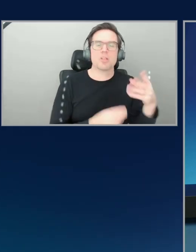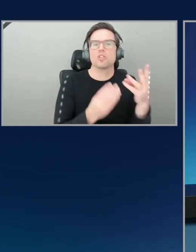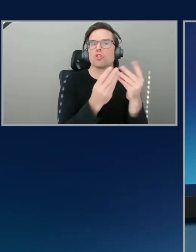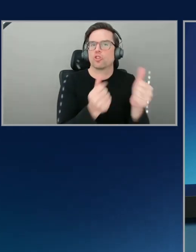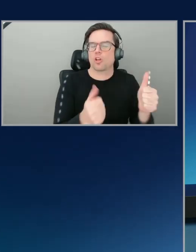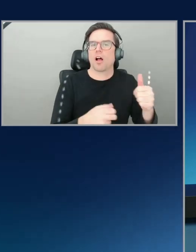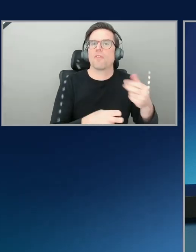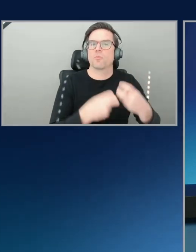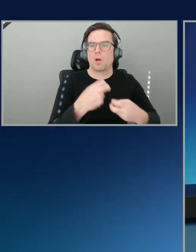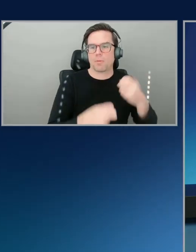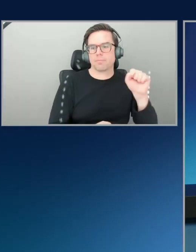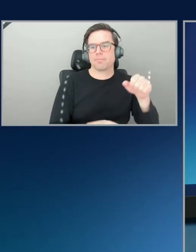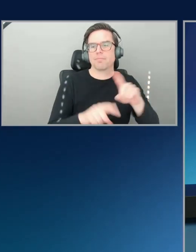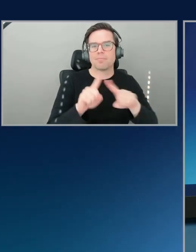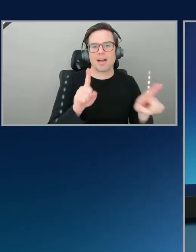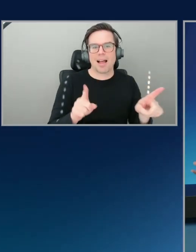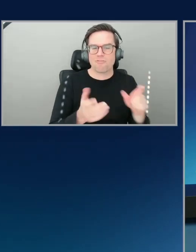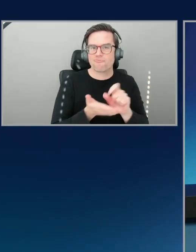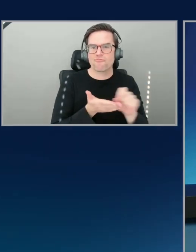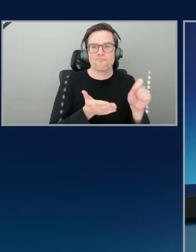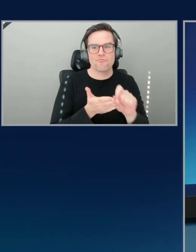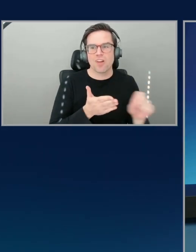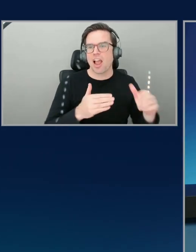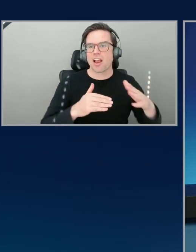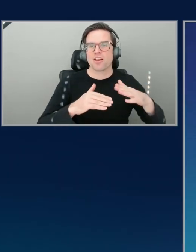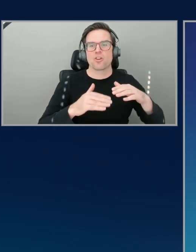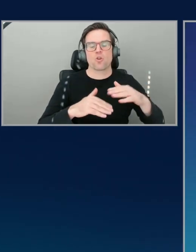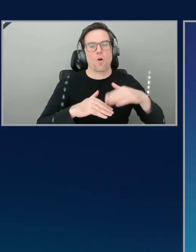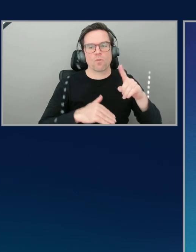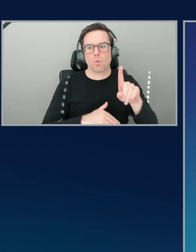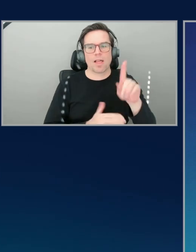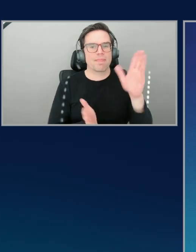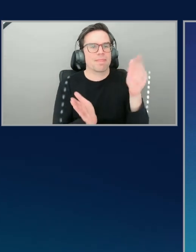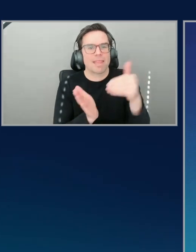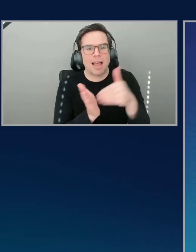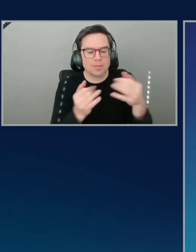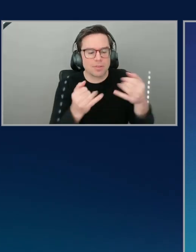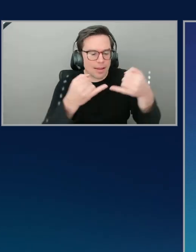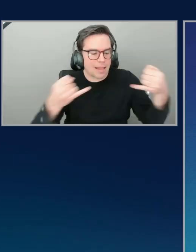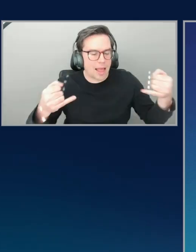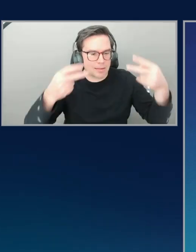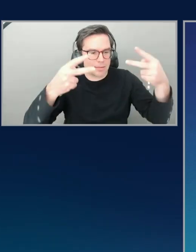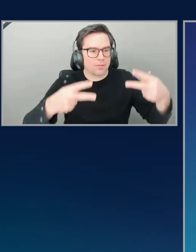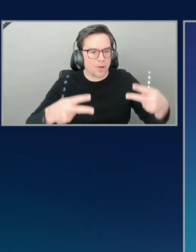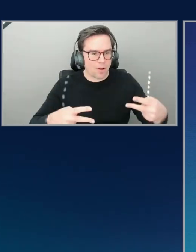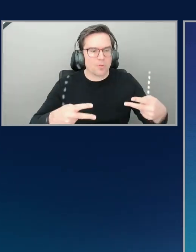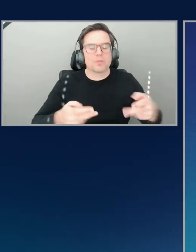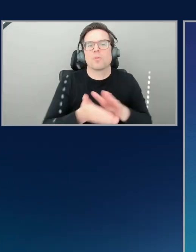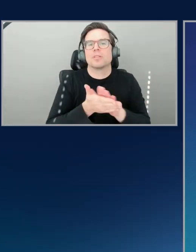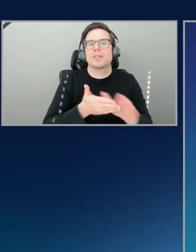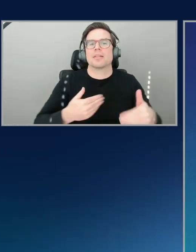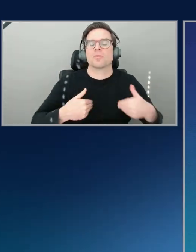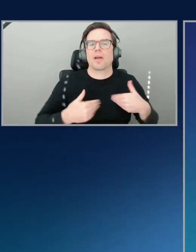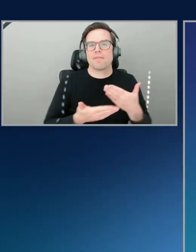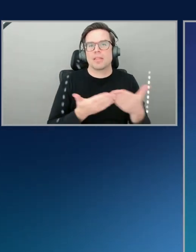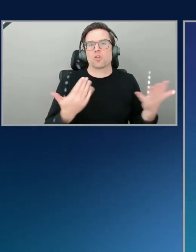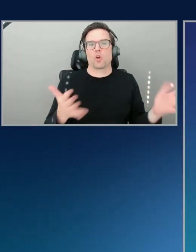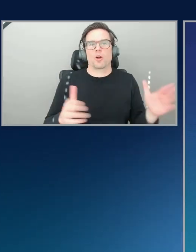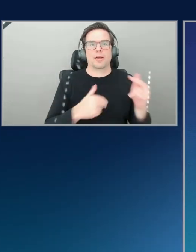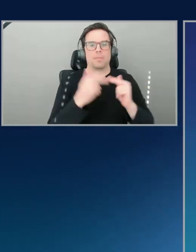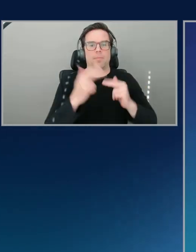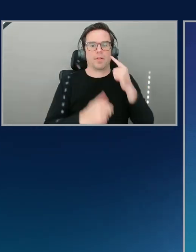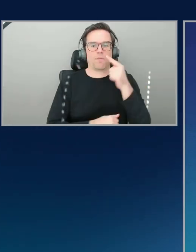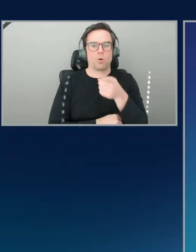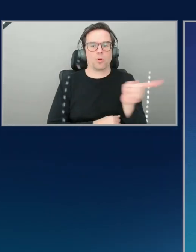write those thousands of lines of code or whatever. So it's nice to have all of those things built in for you. And so that's why we built Amplify